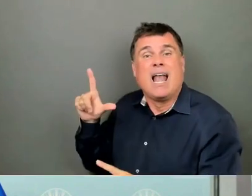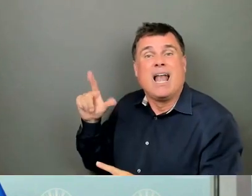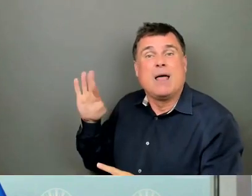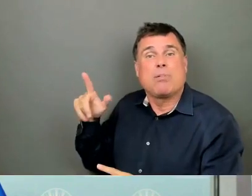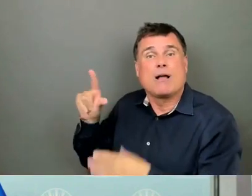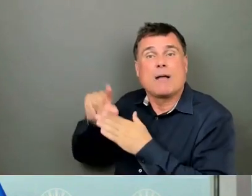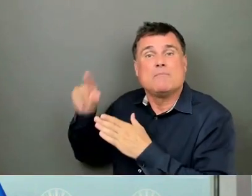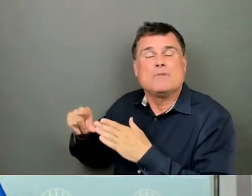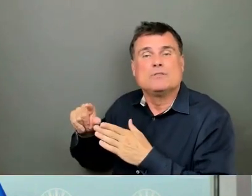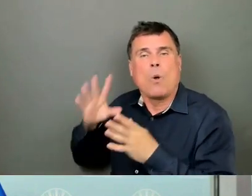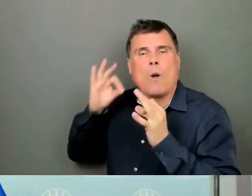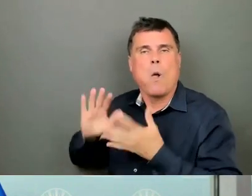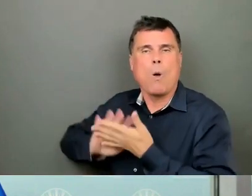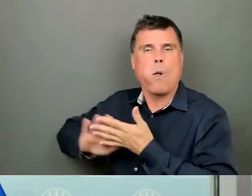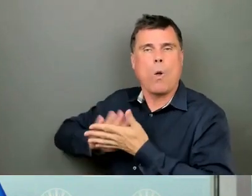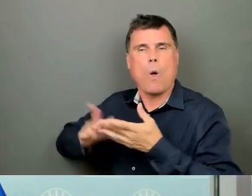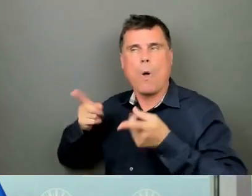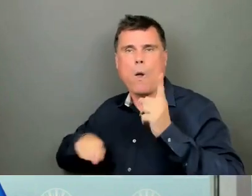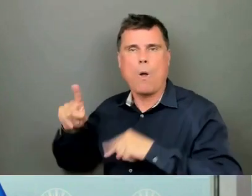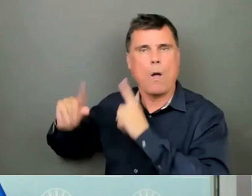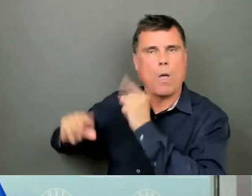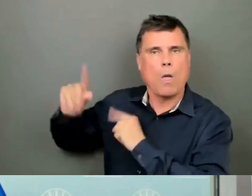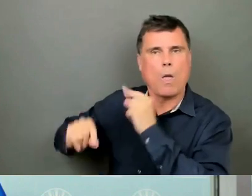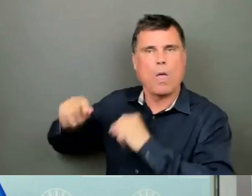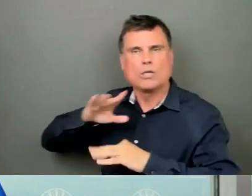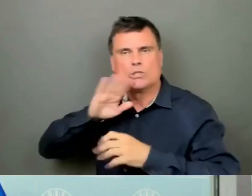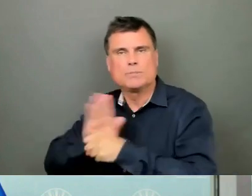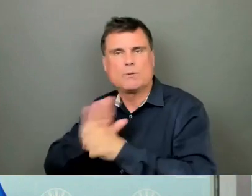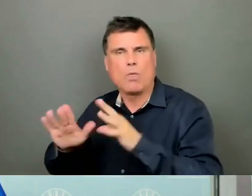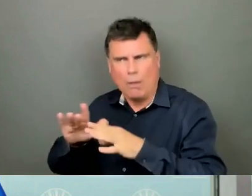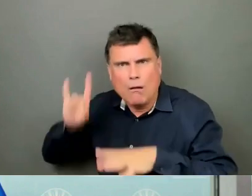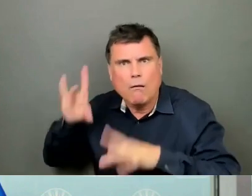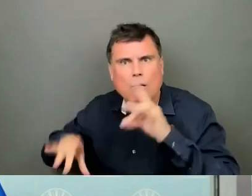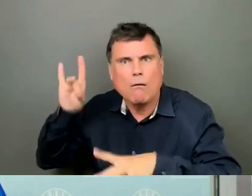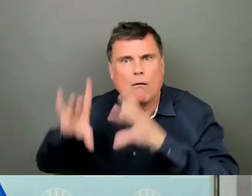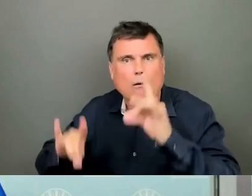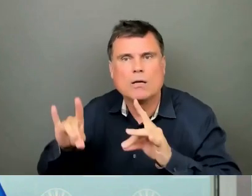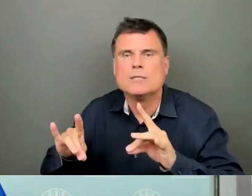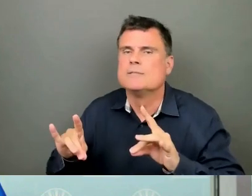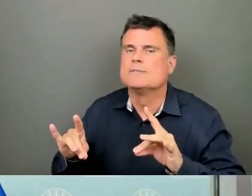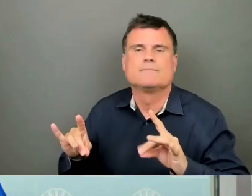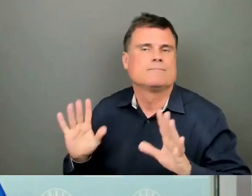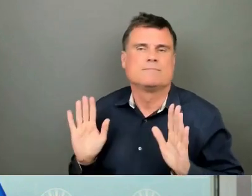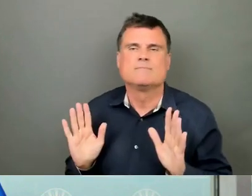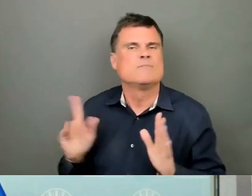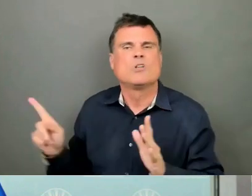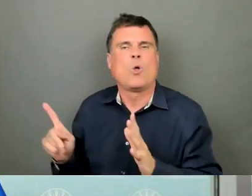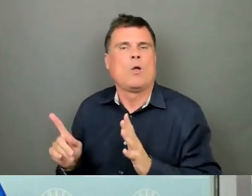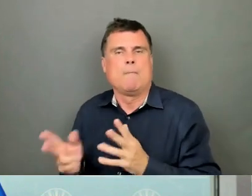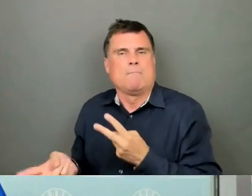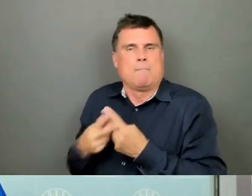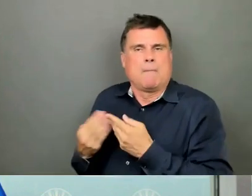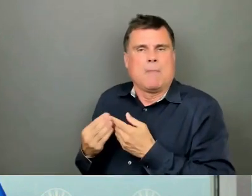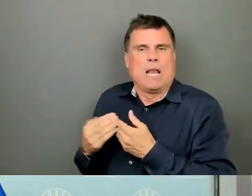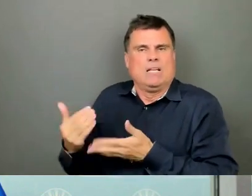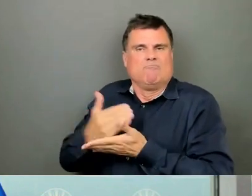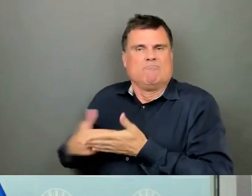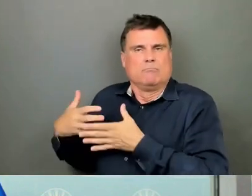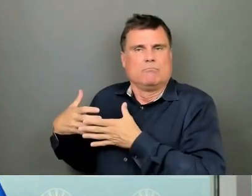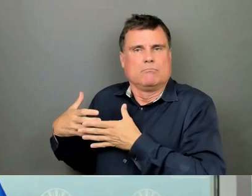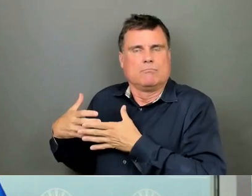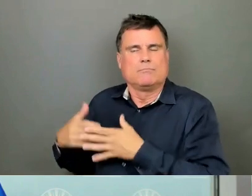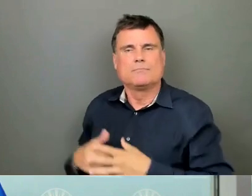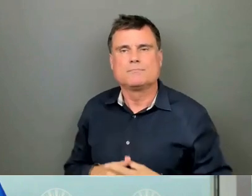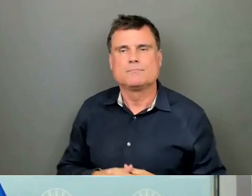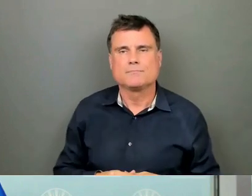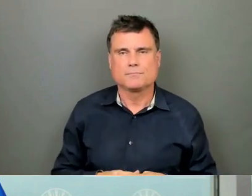we'd never get anything done. Let me save the taxpayers the time and expense of the inquiry, and provide what would surely be the key